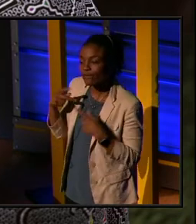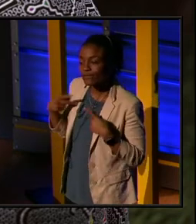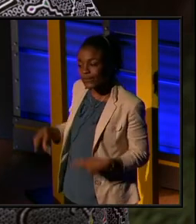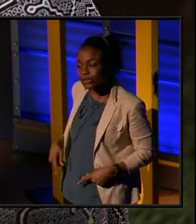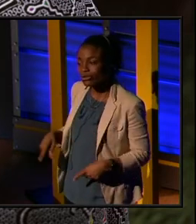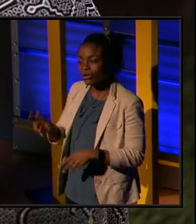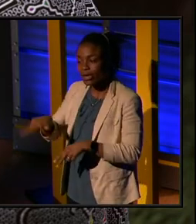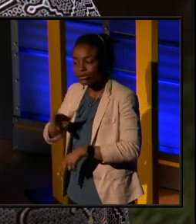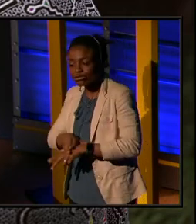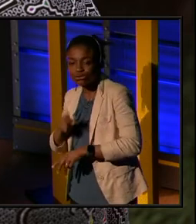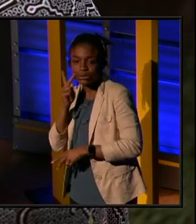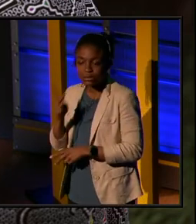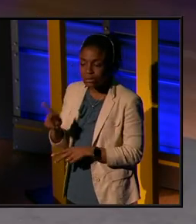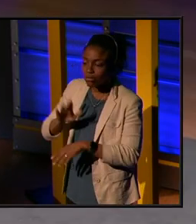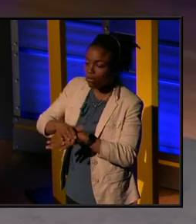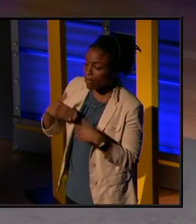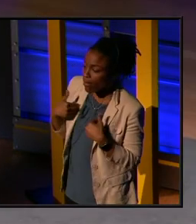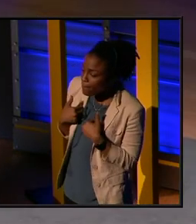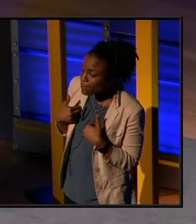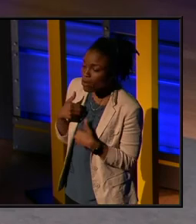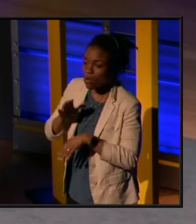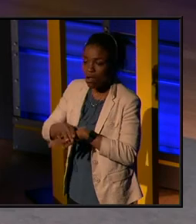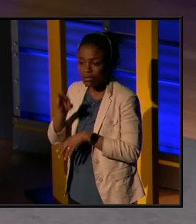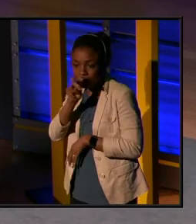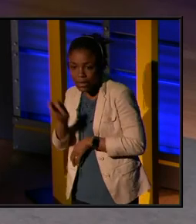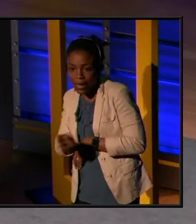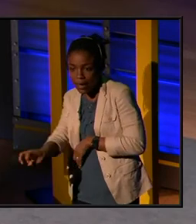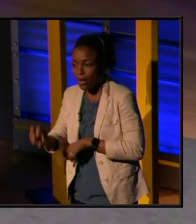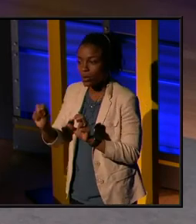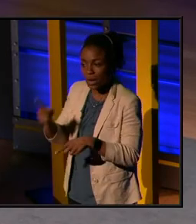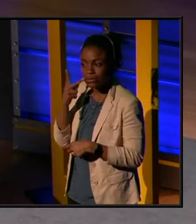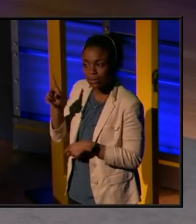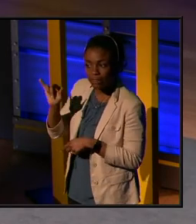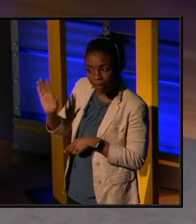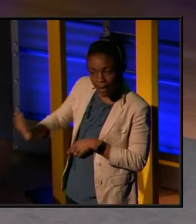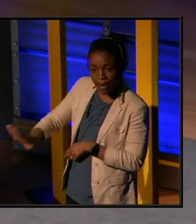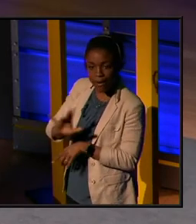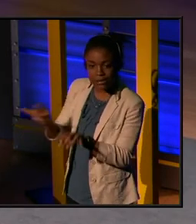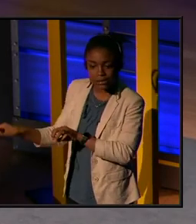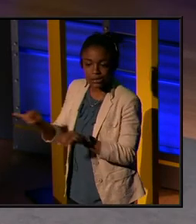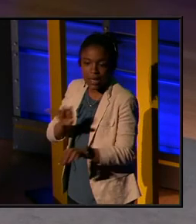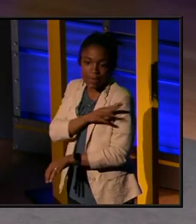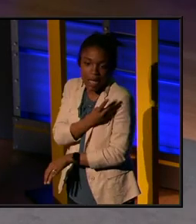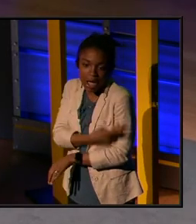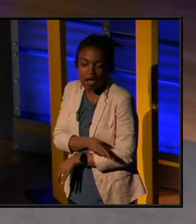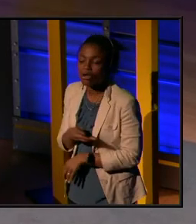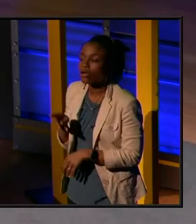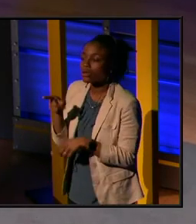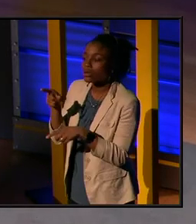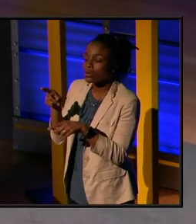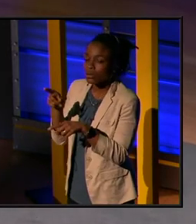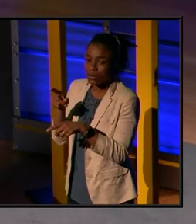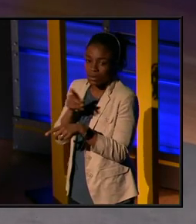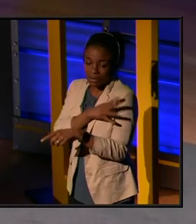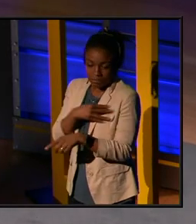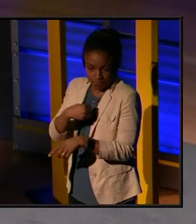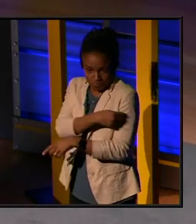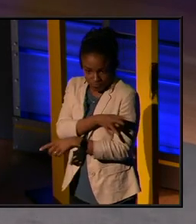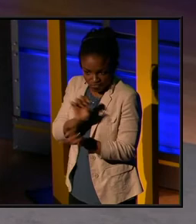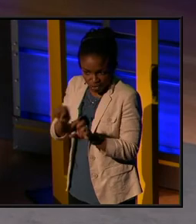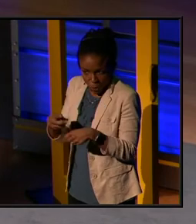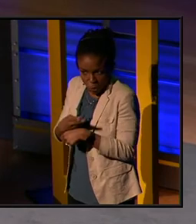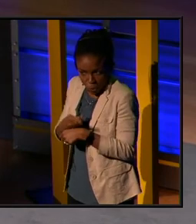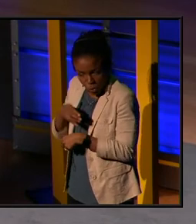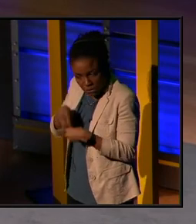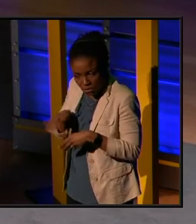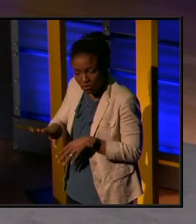on the animals, on the snakes. It's the patterns that she's able to verbalize through her voice, and then it becomes